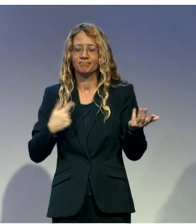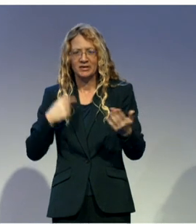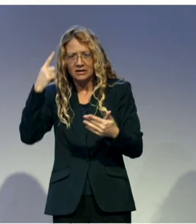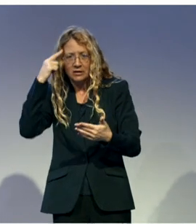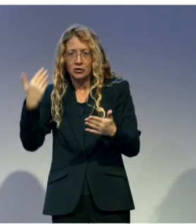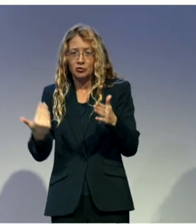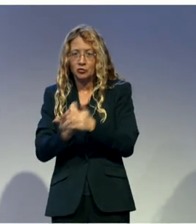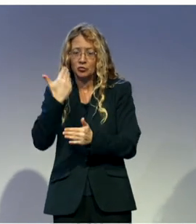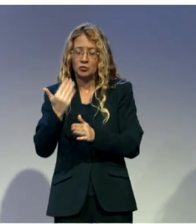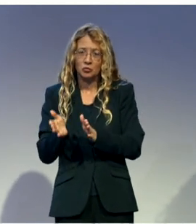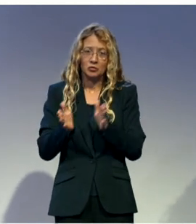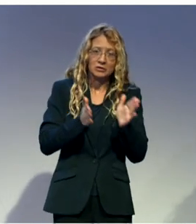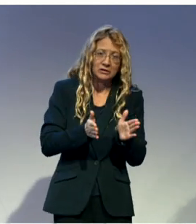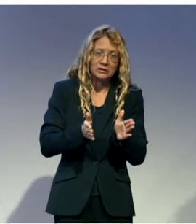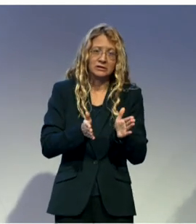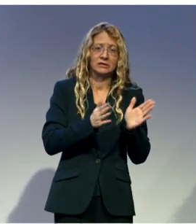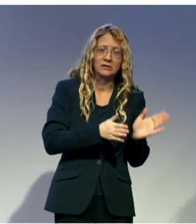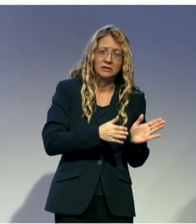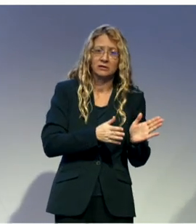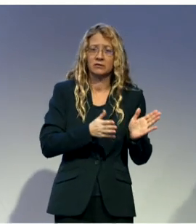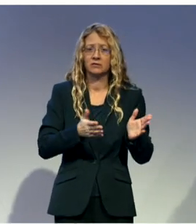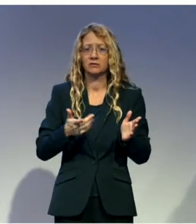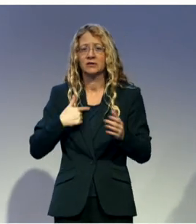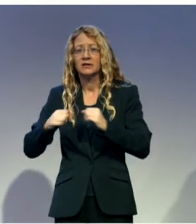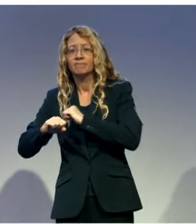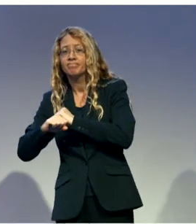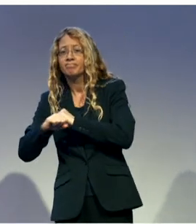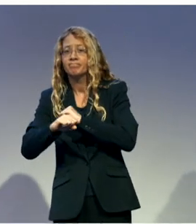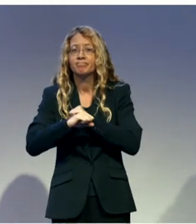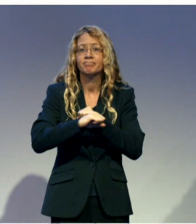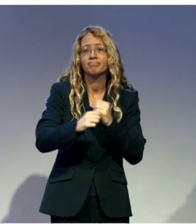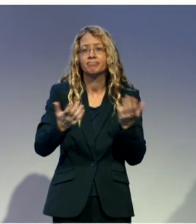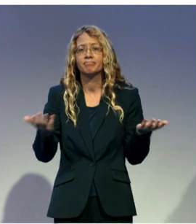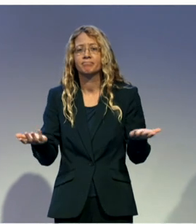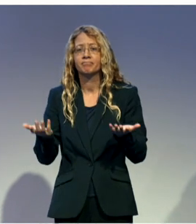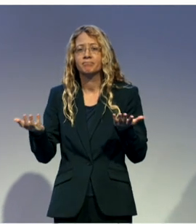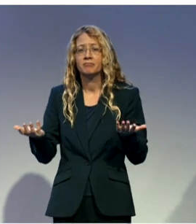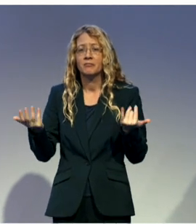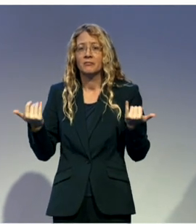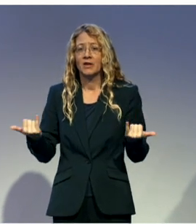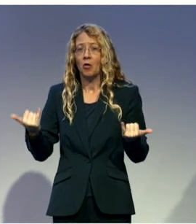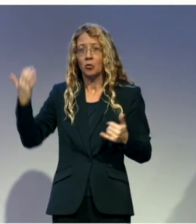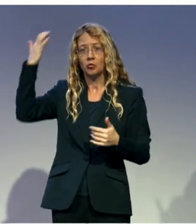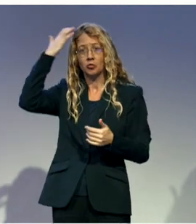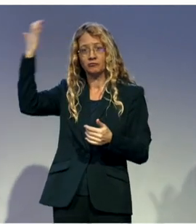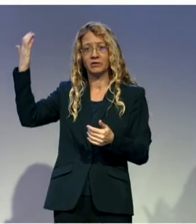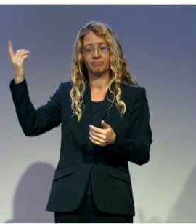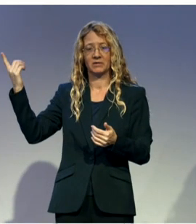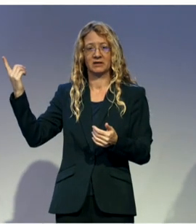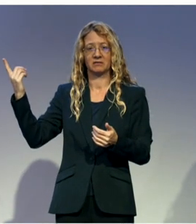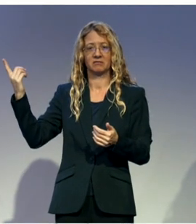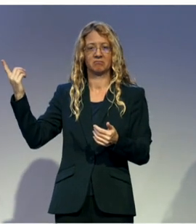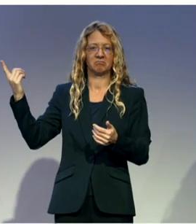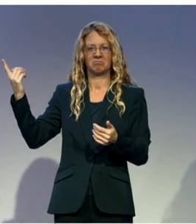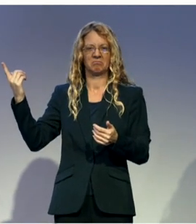50-50 campaign, were thrown out by the current government because they overpowered others